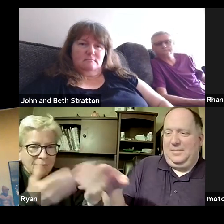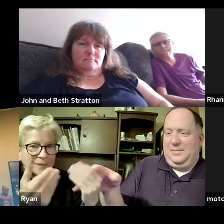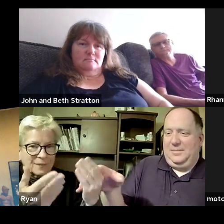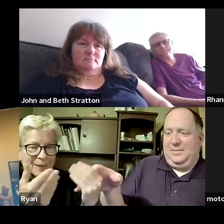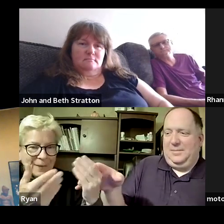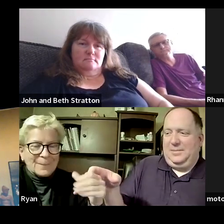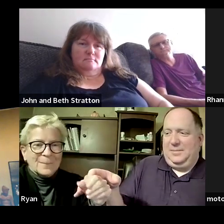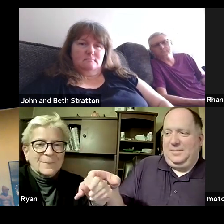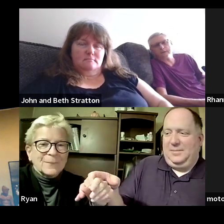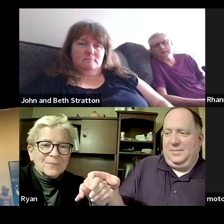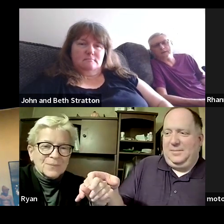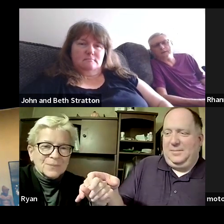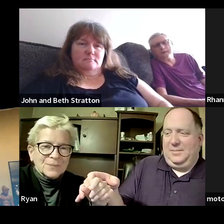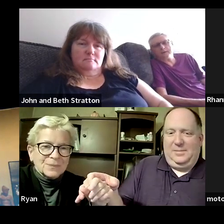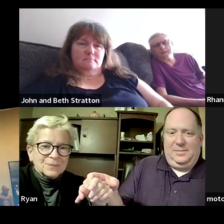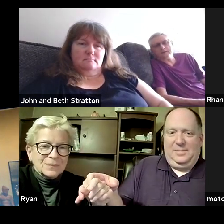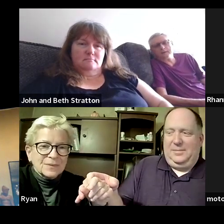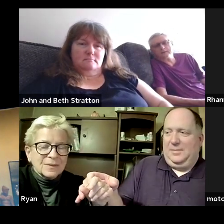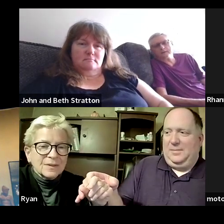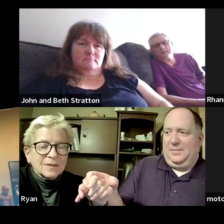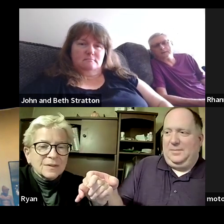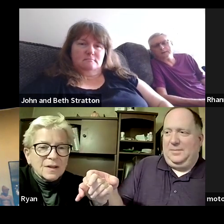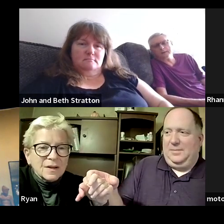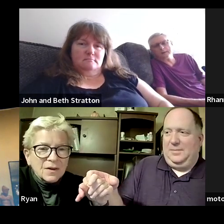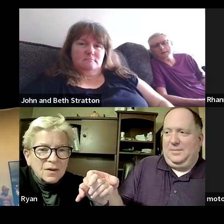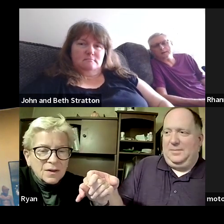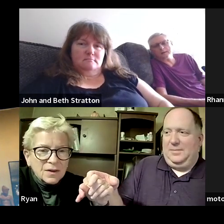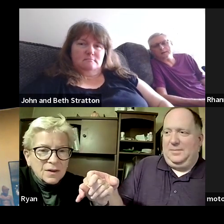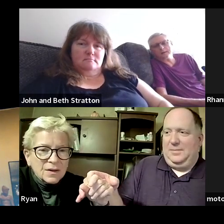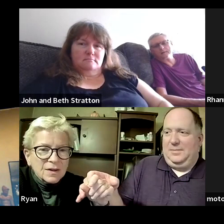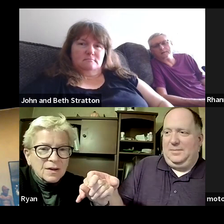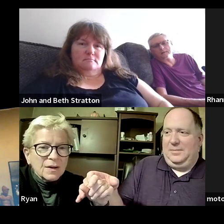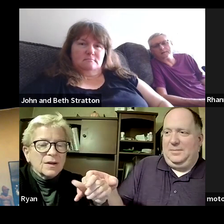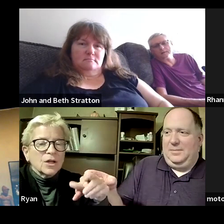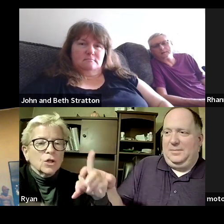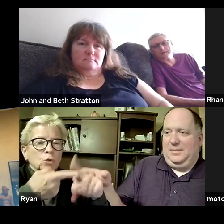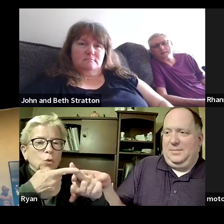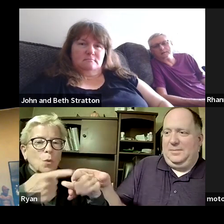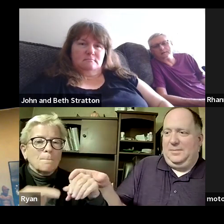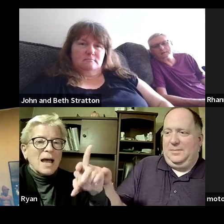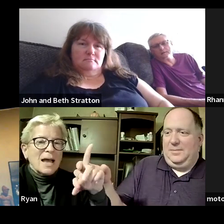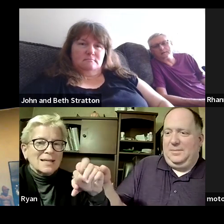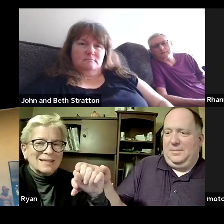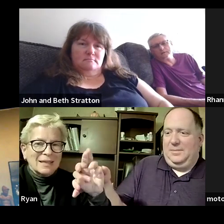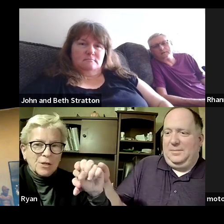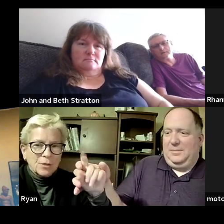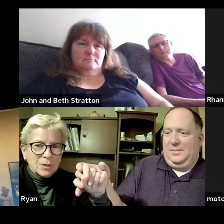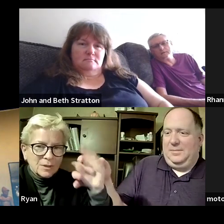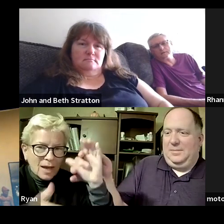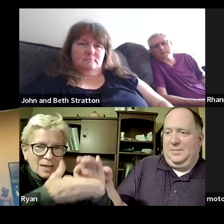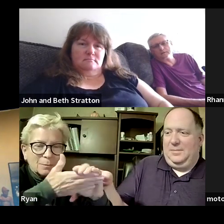for him or sign up so my dearest husband ryan traki nil